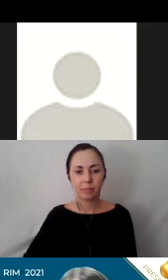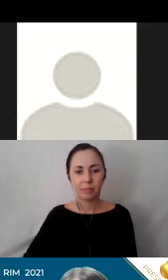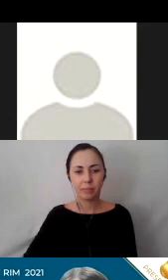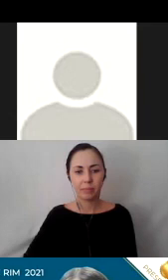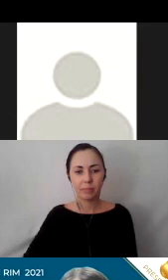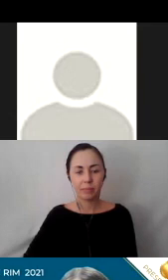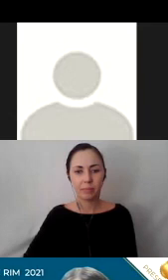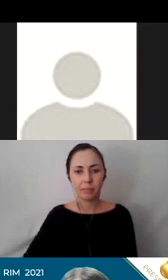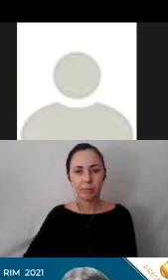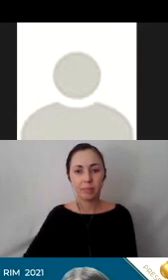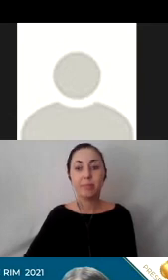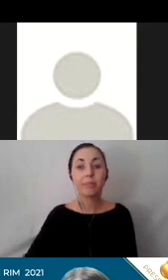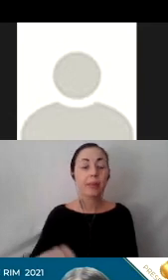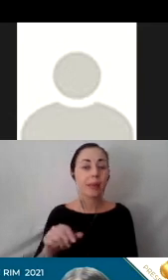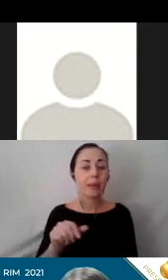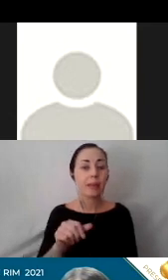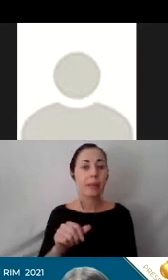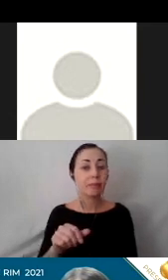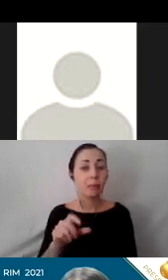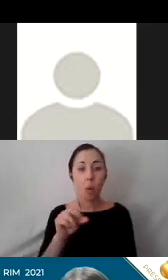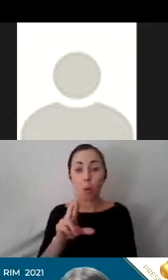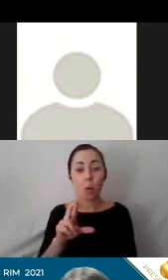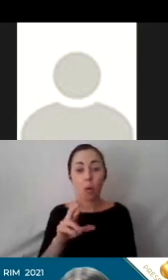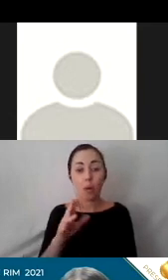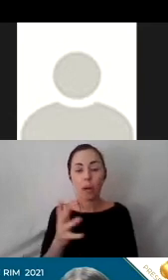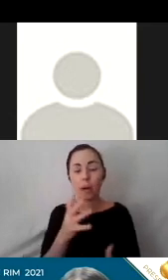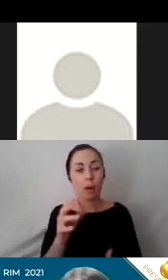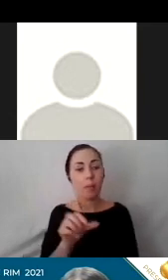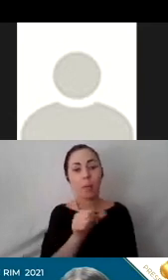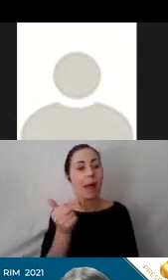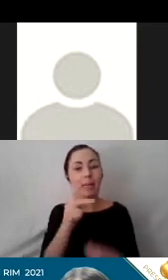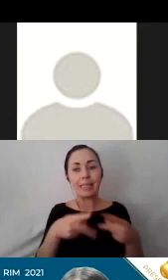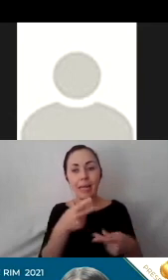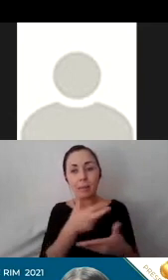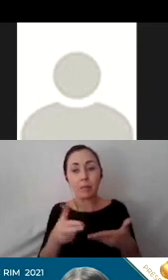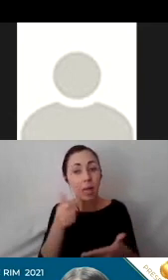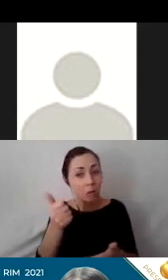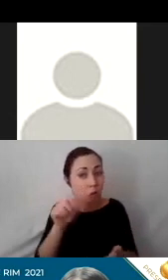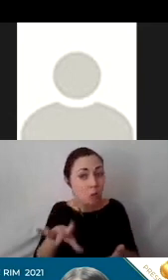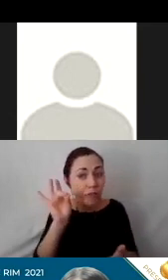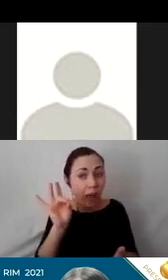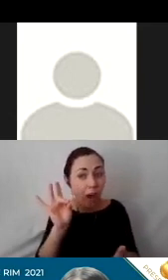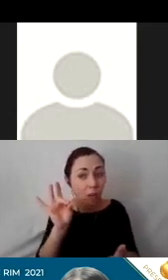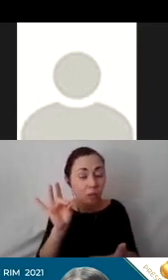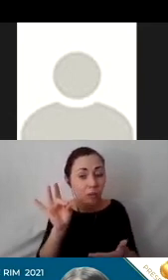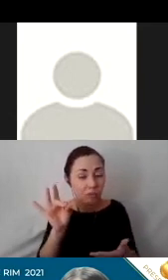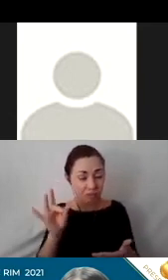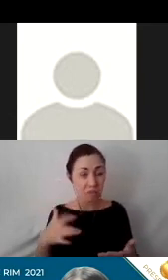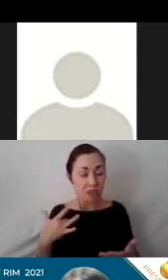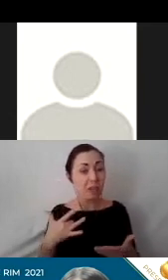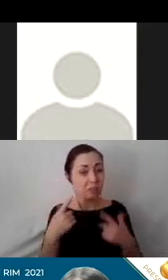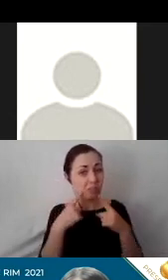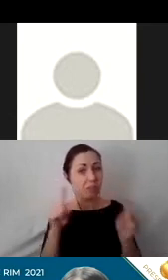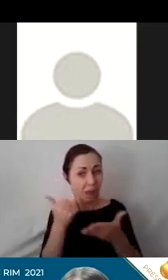And I guess another thought would be are any other types of resources that you found in particular that you've been using?